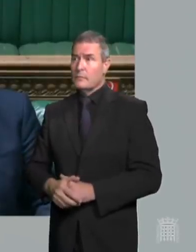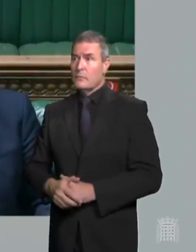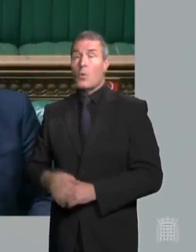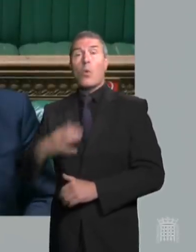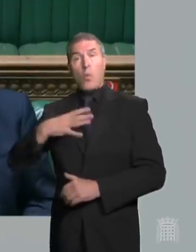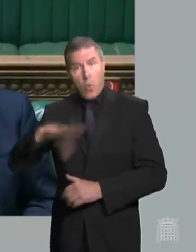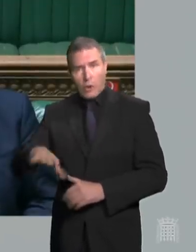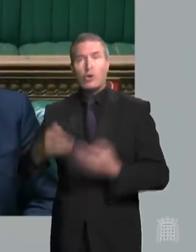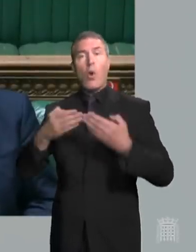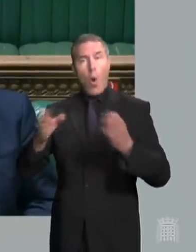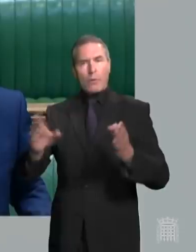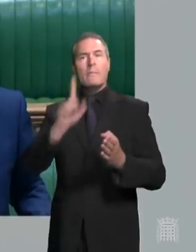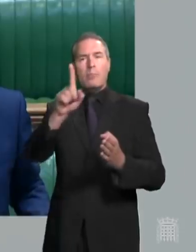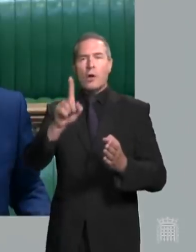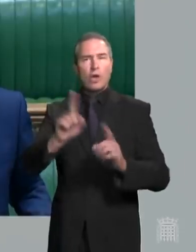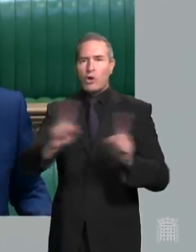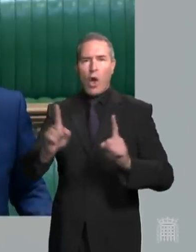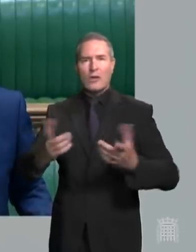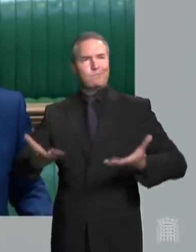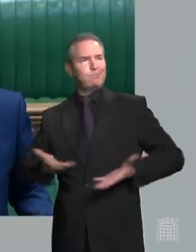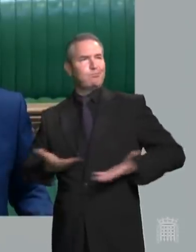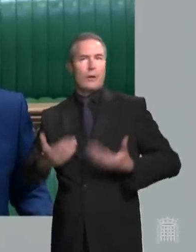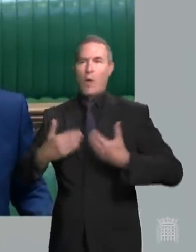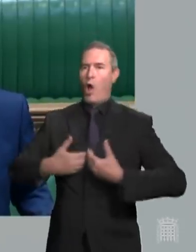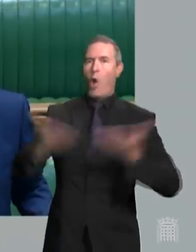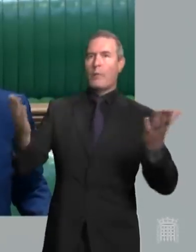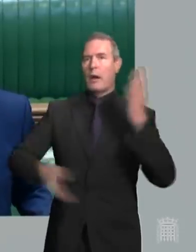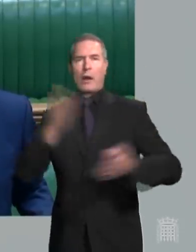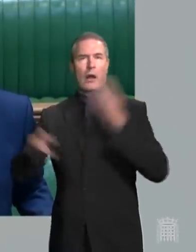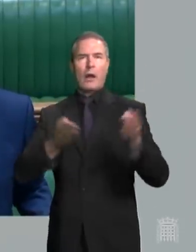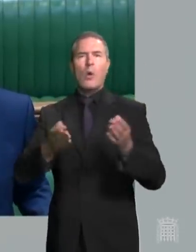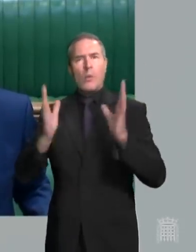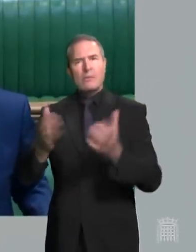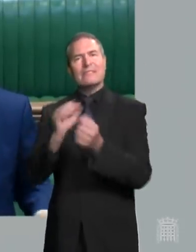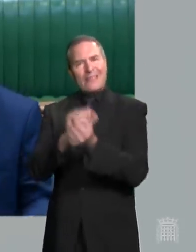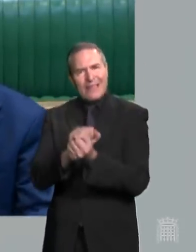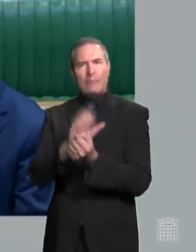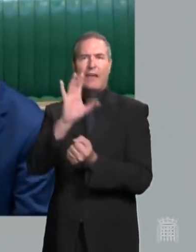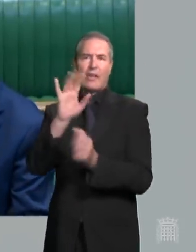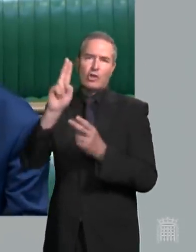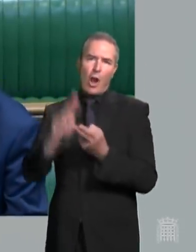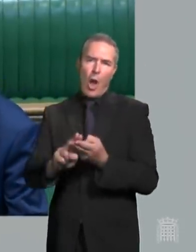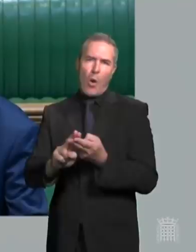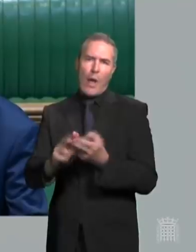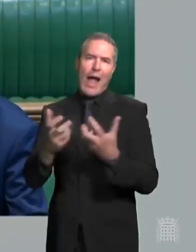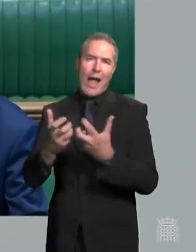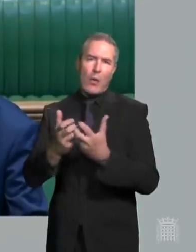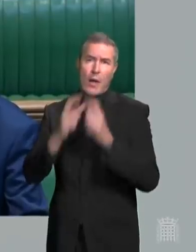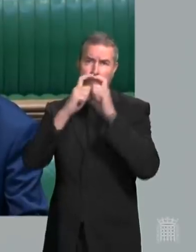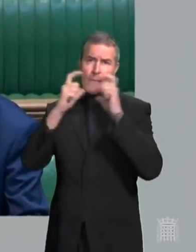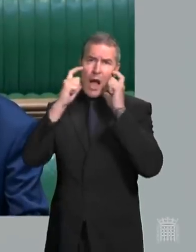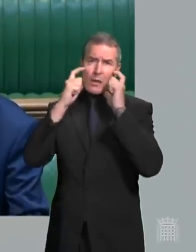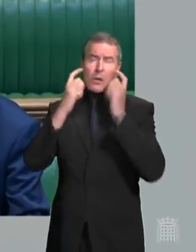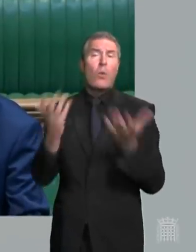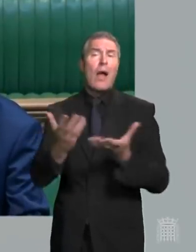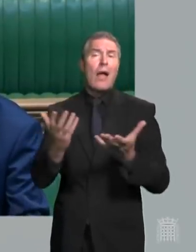to open in a controlled way and keep in line baseline protections that can keep down infections, like mandatory face masks